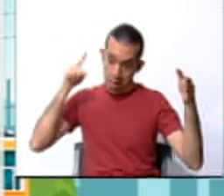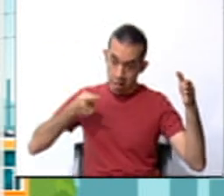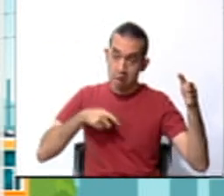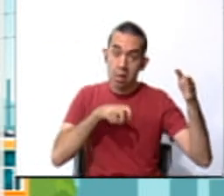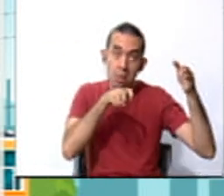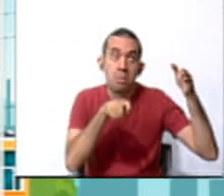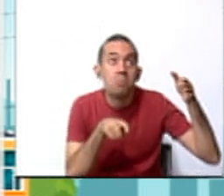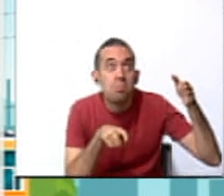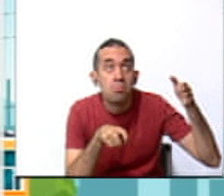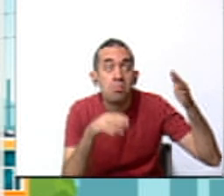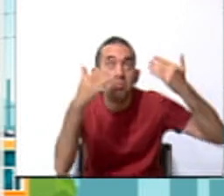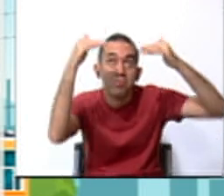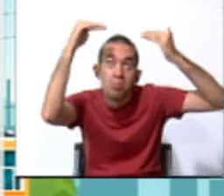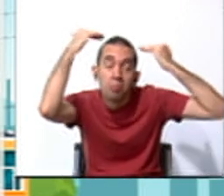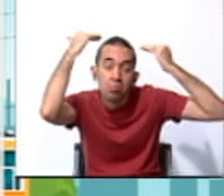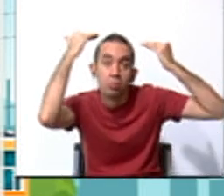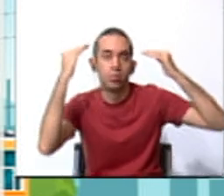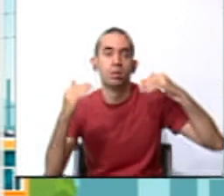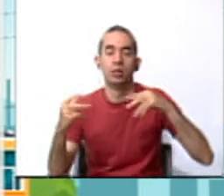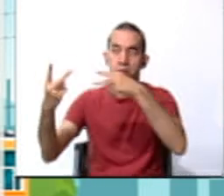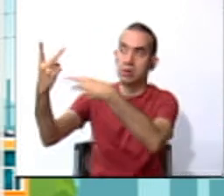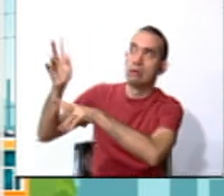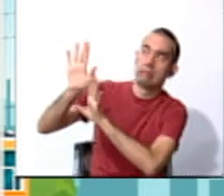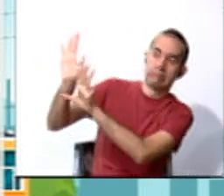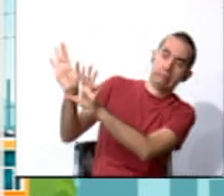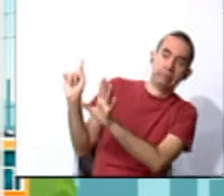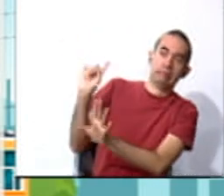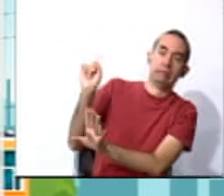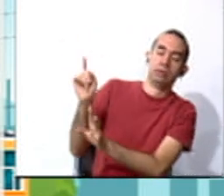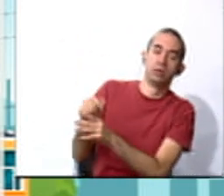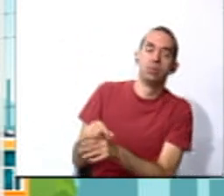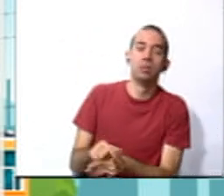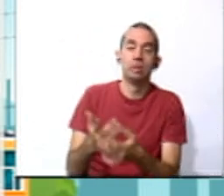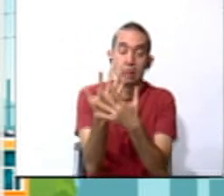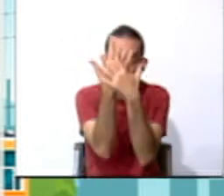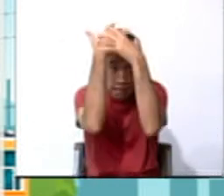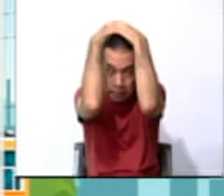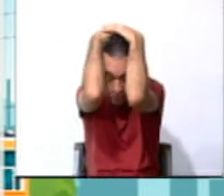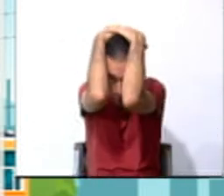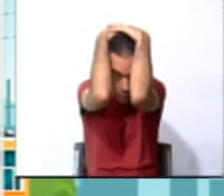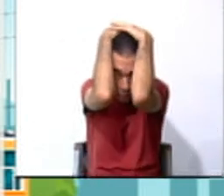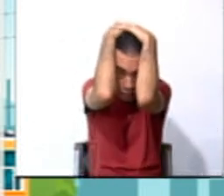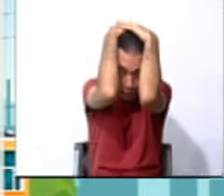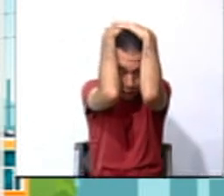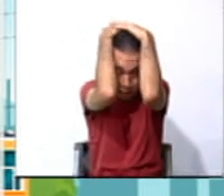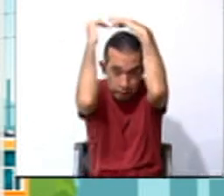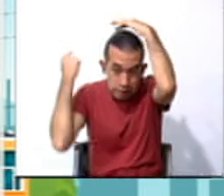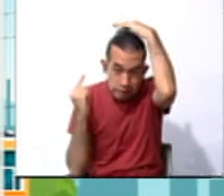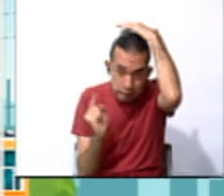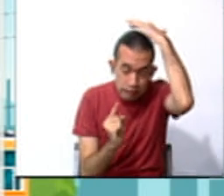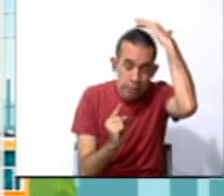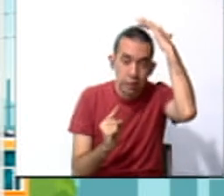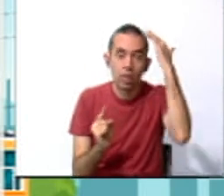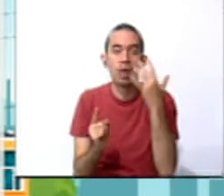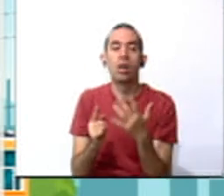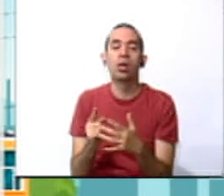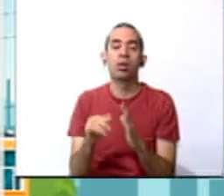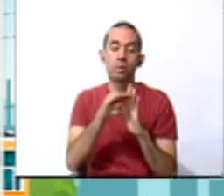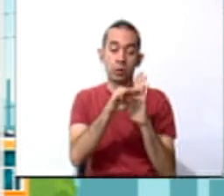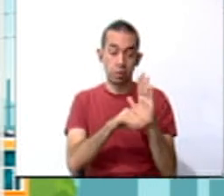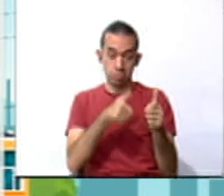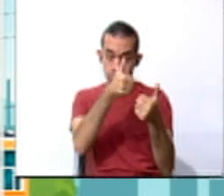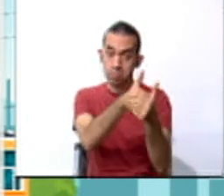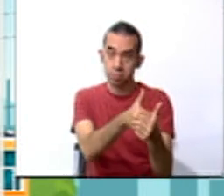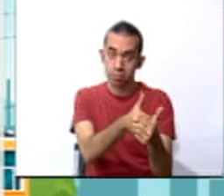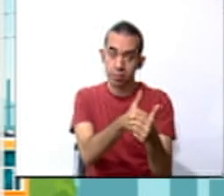Stay away from windows and cover your head. If we follow these instructions, we